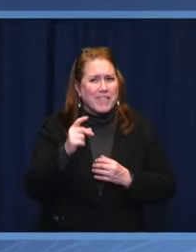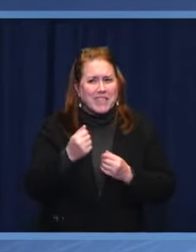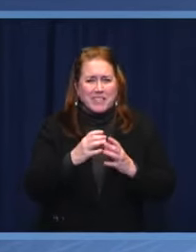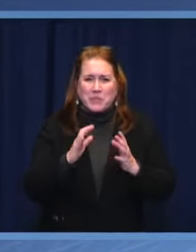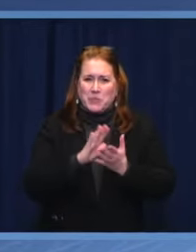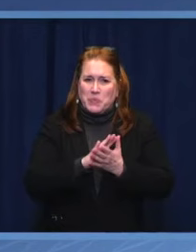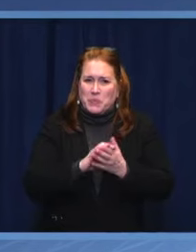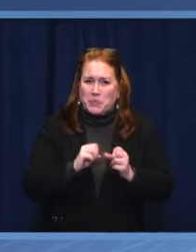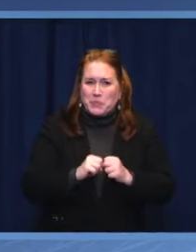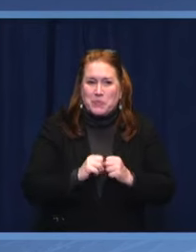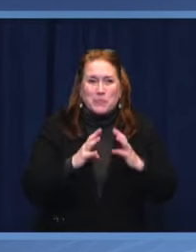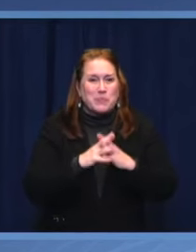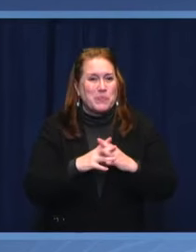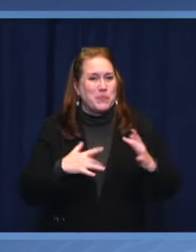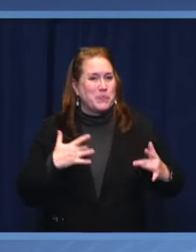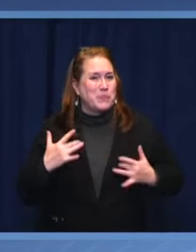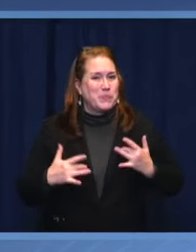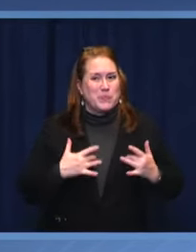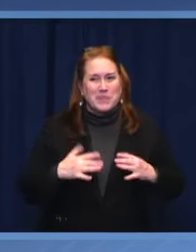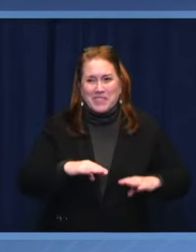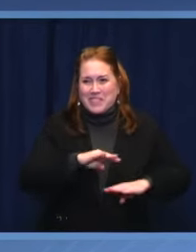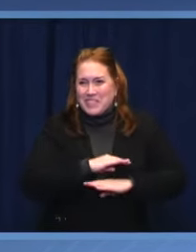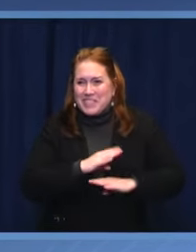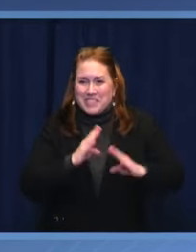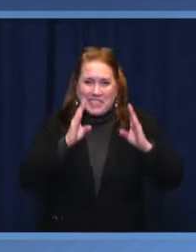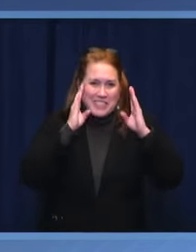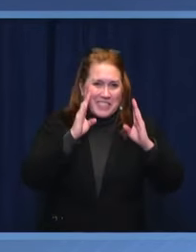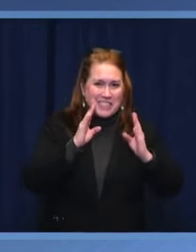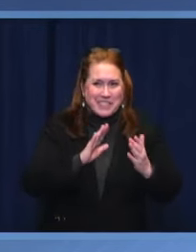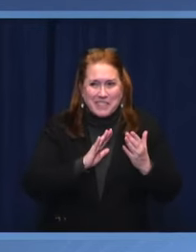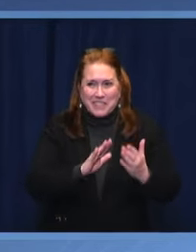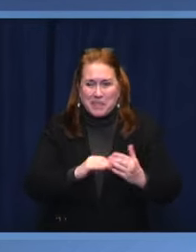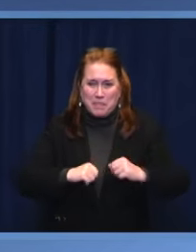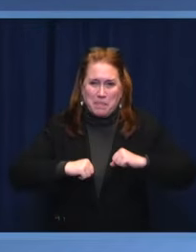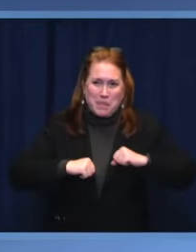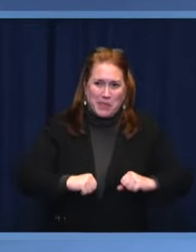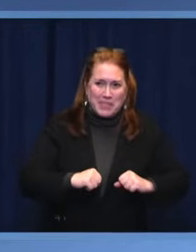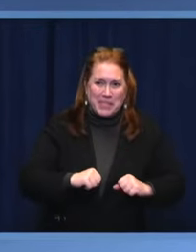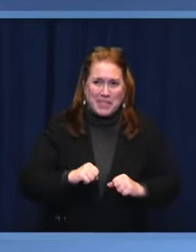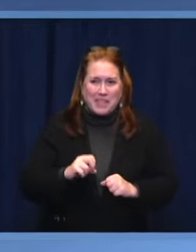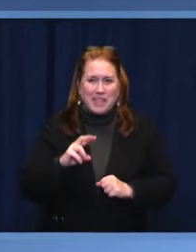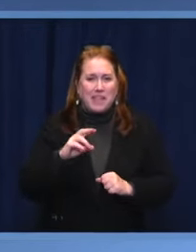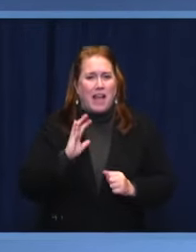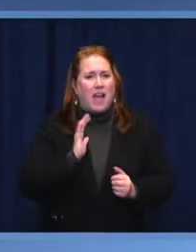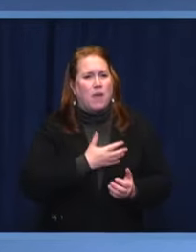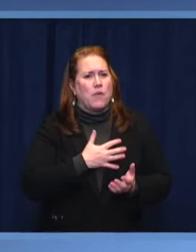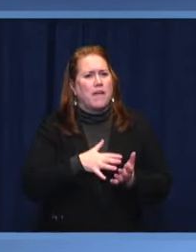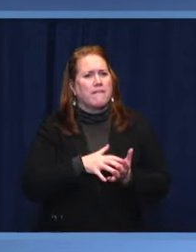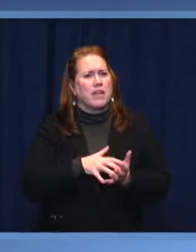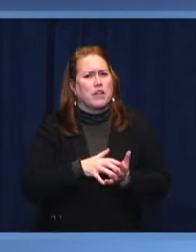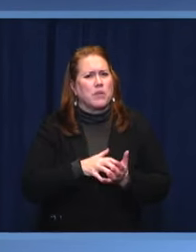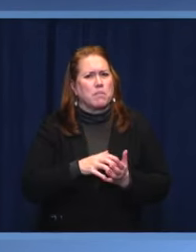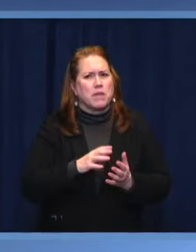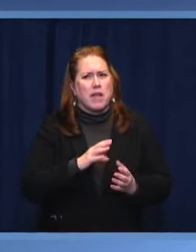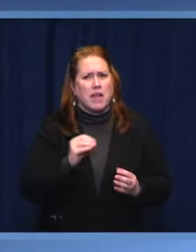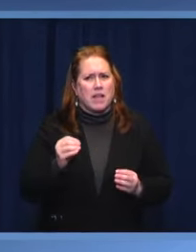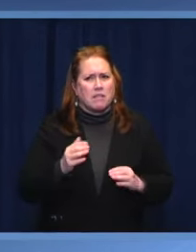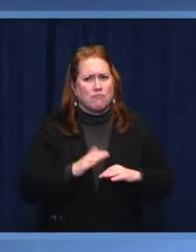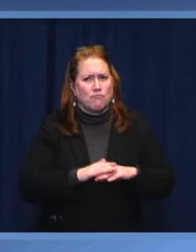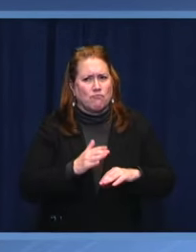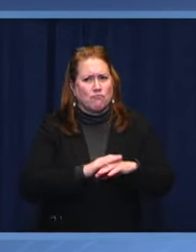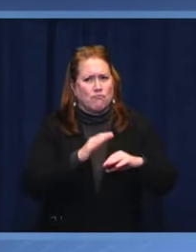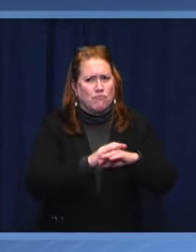attention to the most affected, vulnerable populations, and increased cooperation among countries